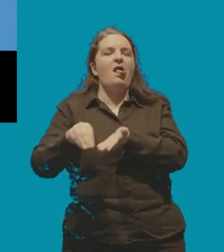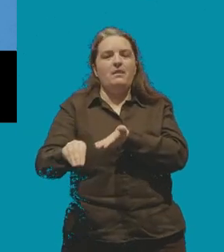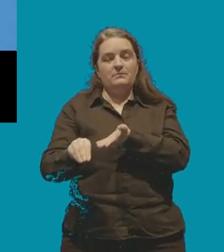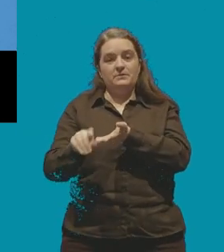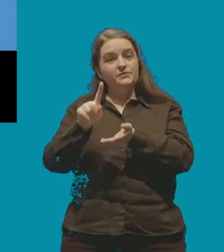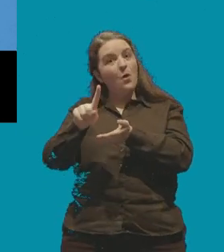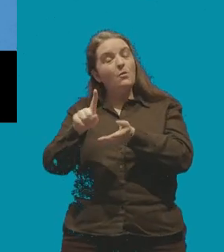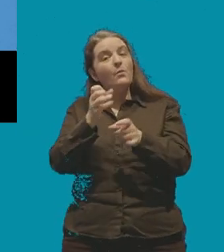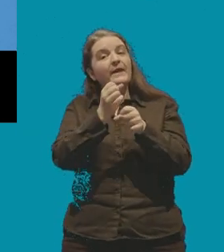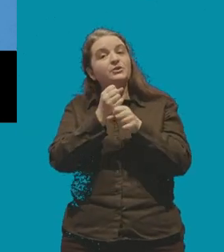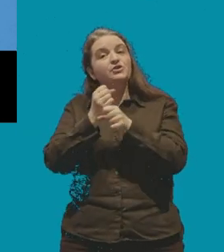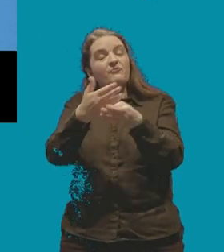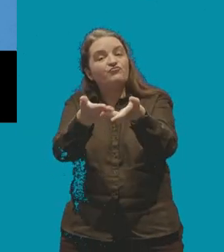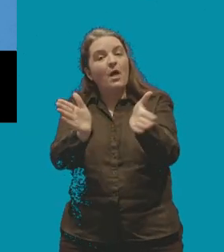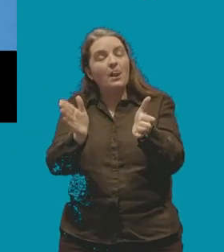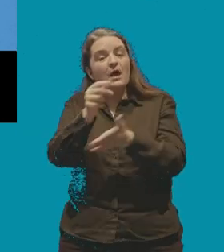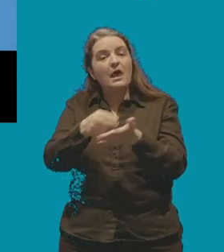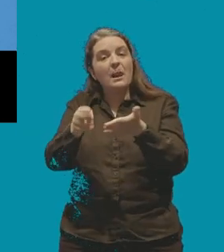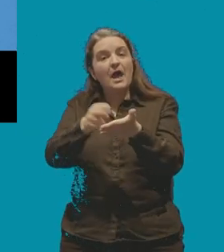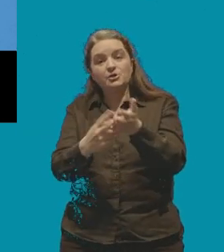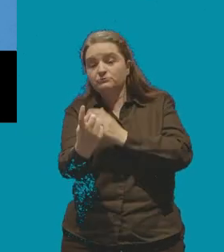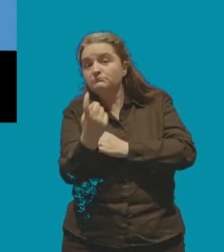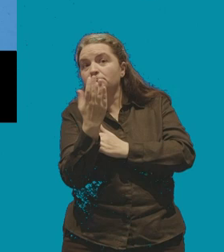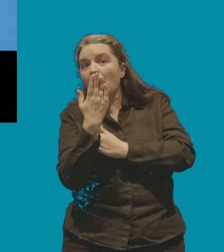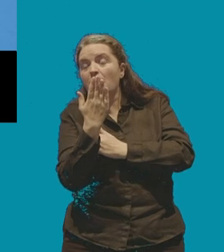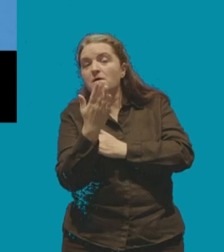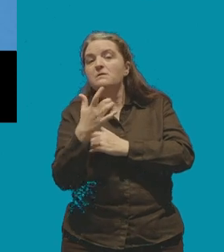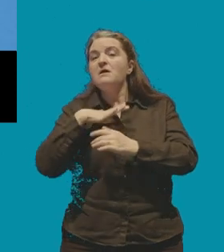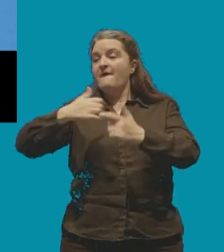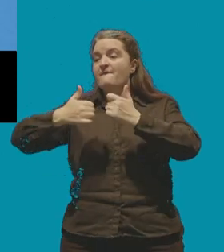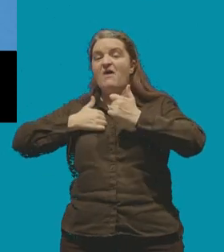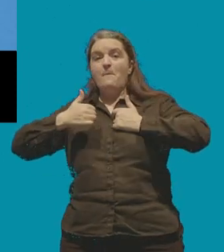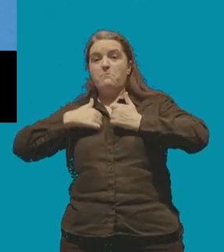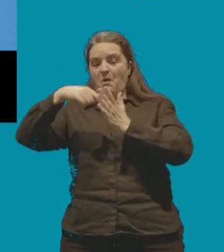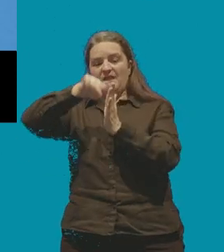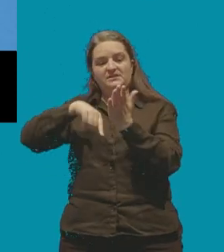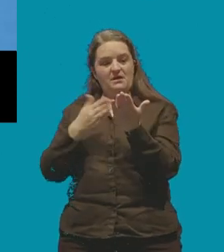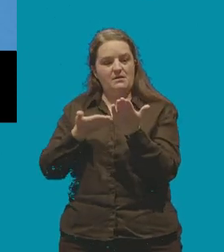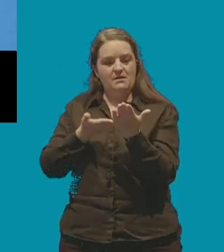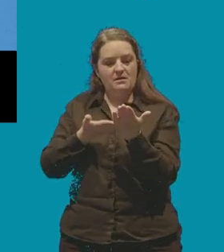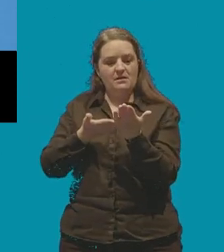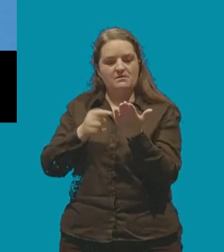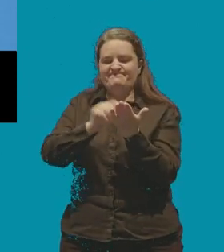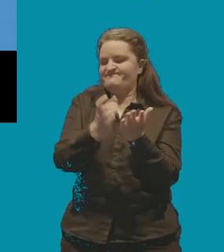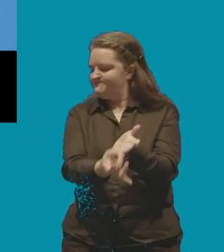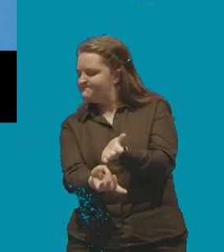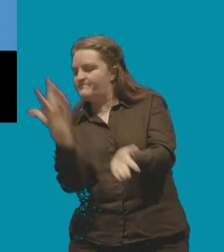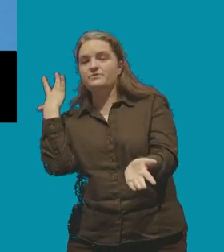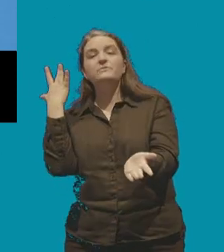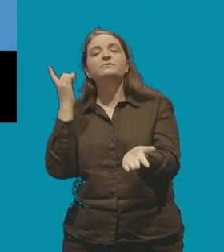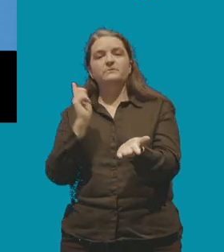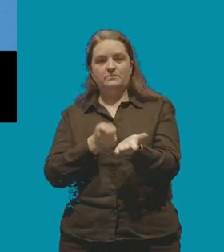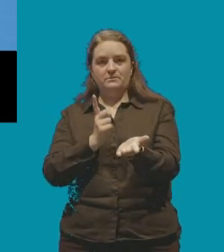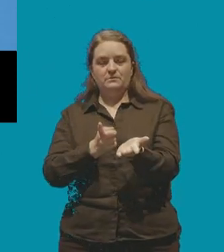when the general election comes we not just confine the rwanda policy to the dustbin of history but we also